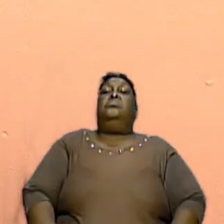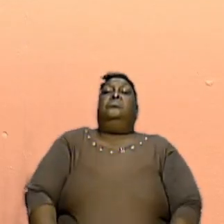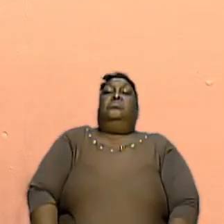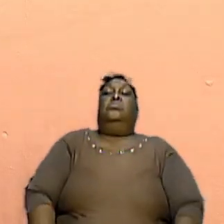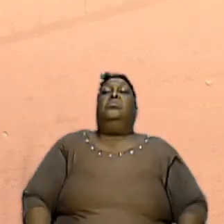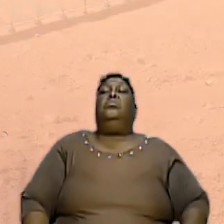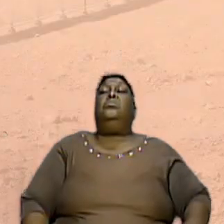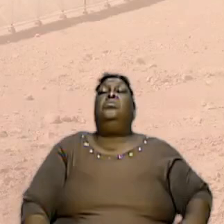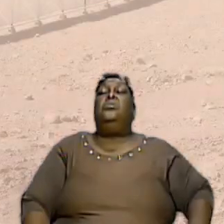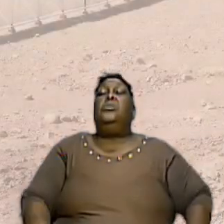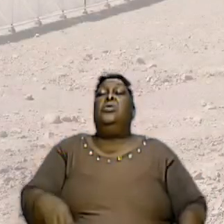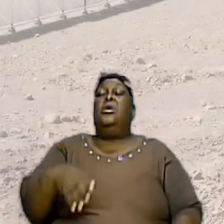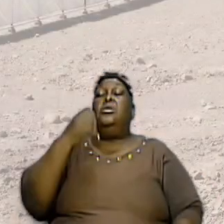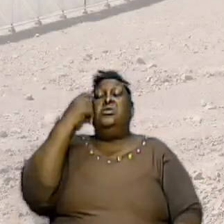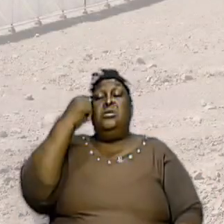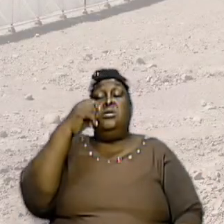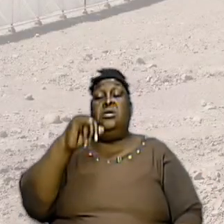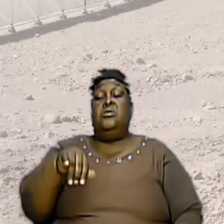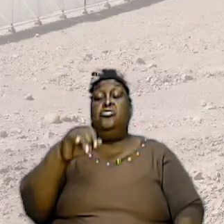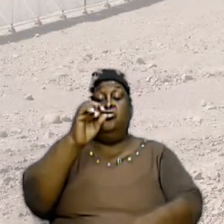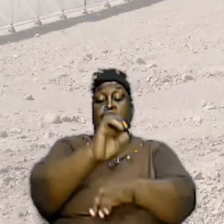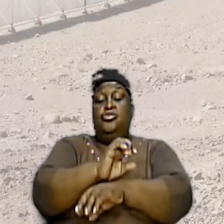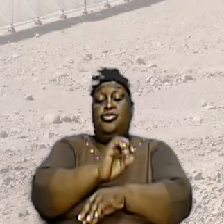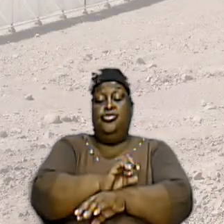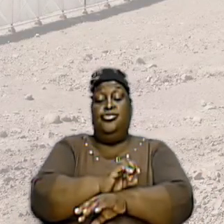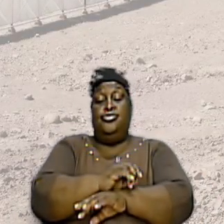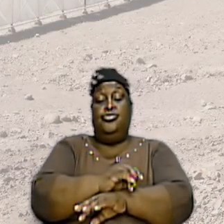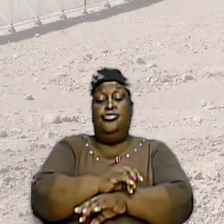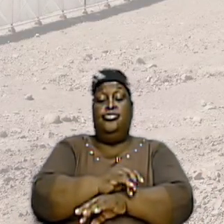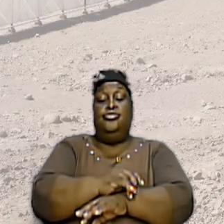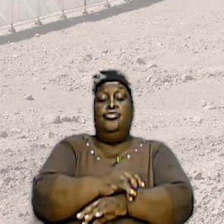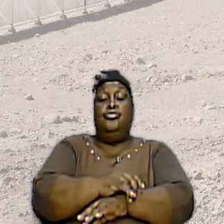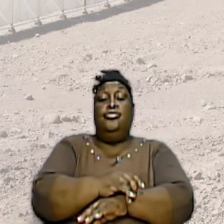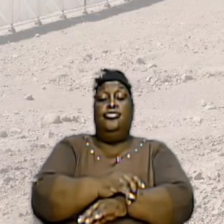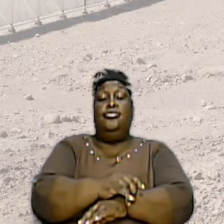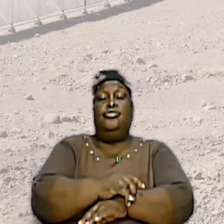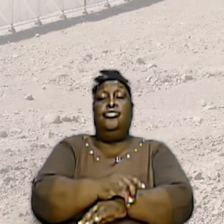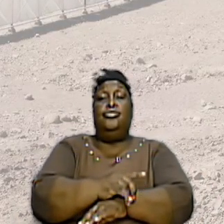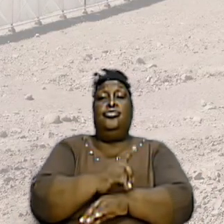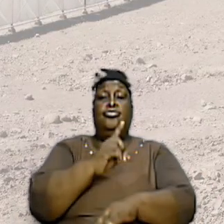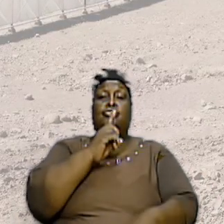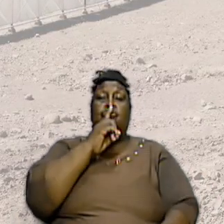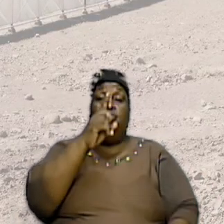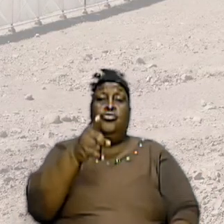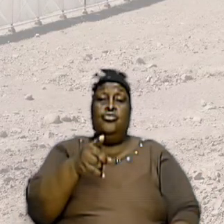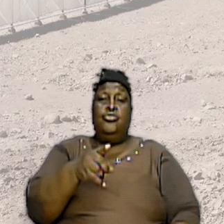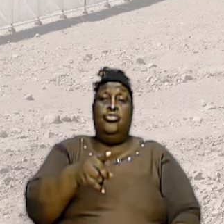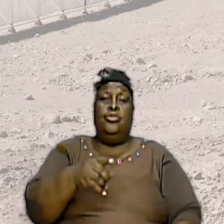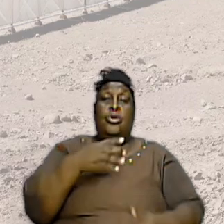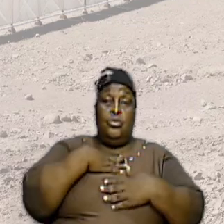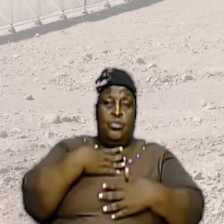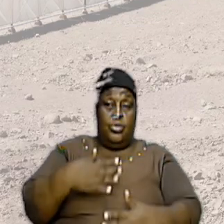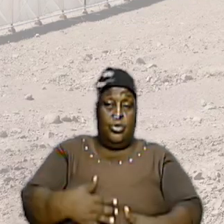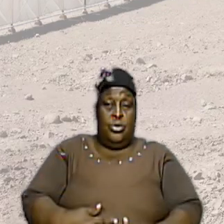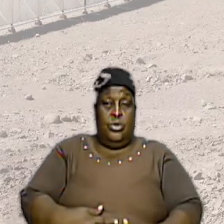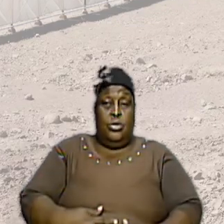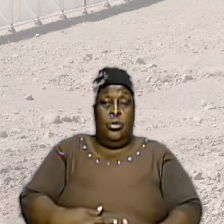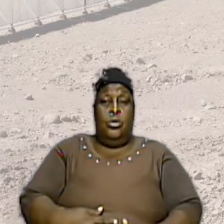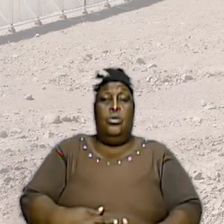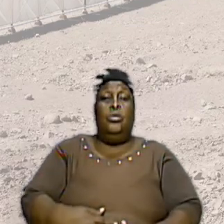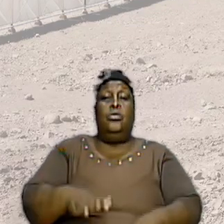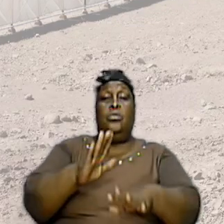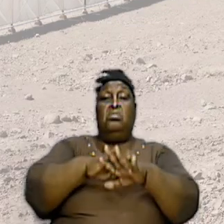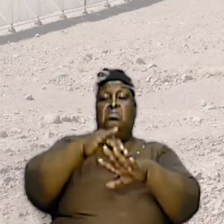understand that the church is literally a body of